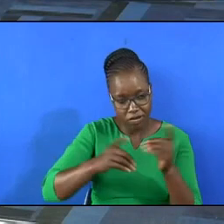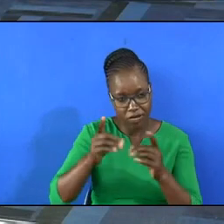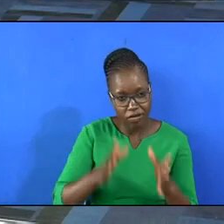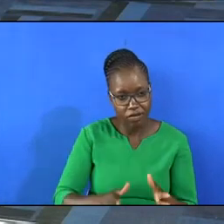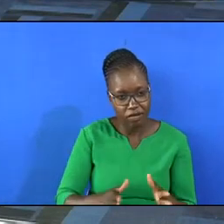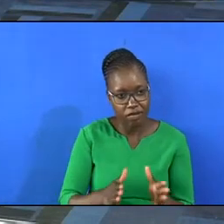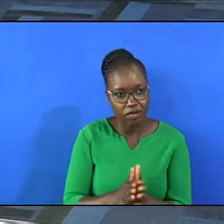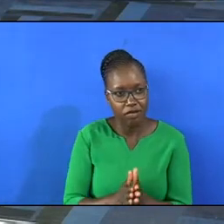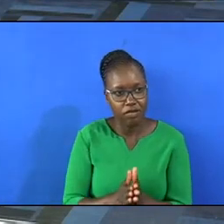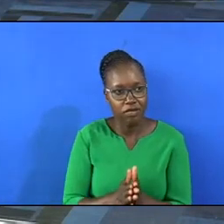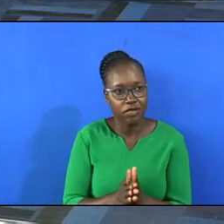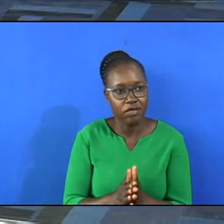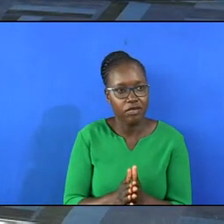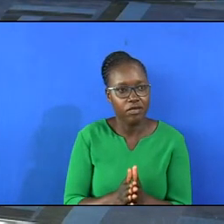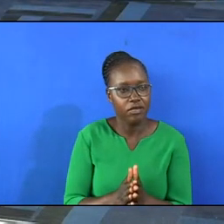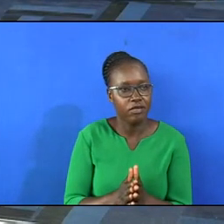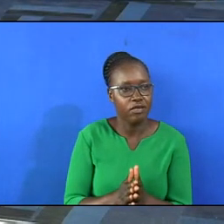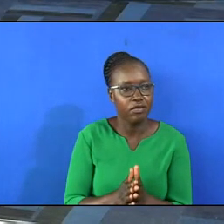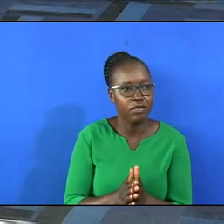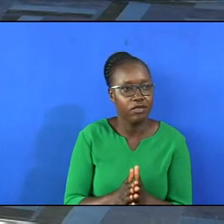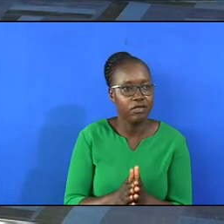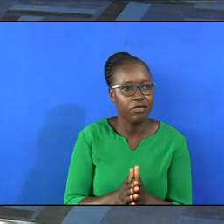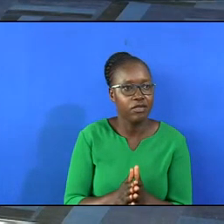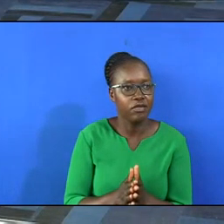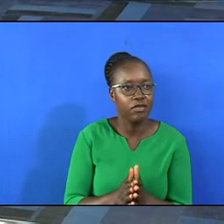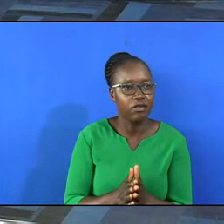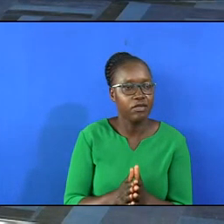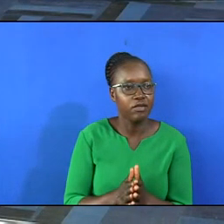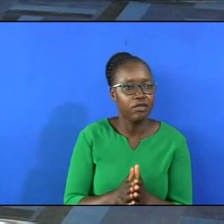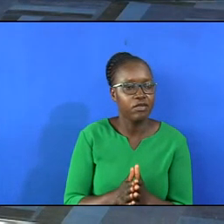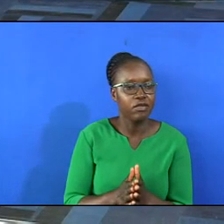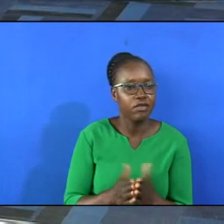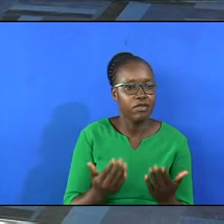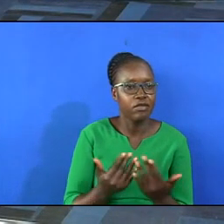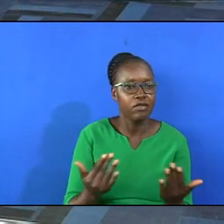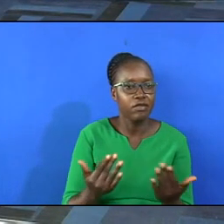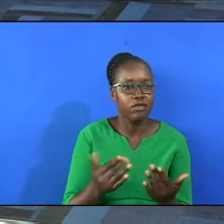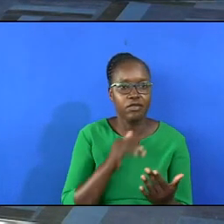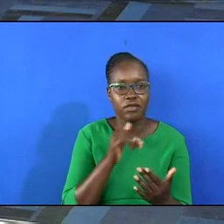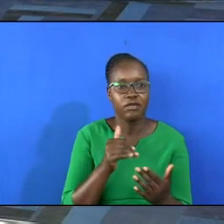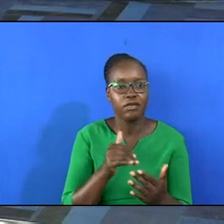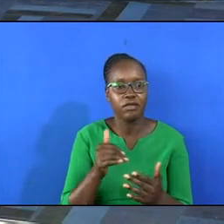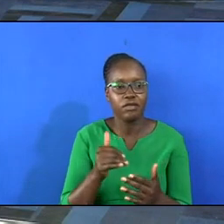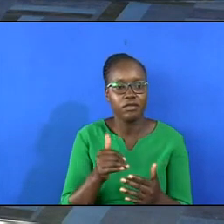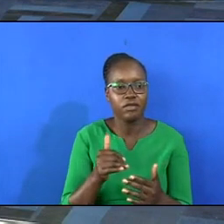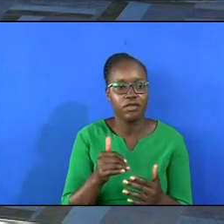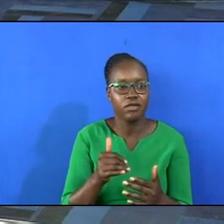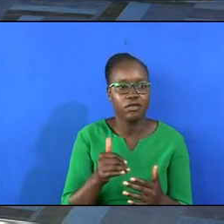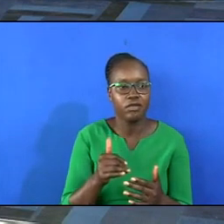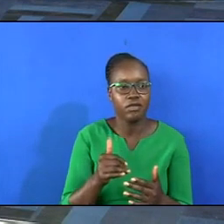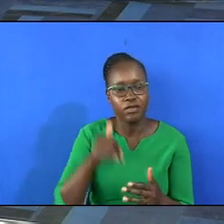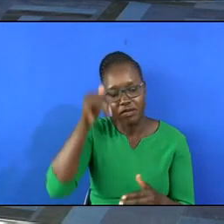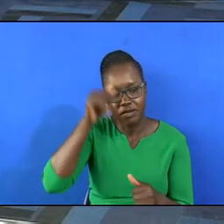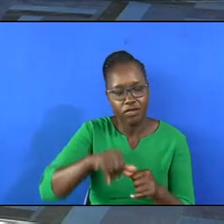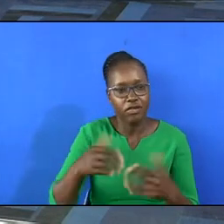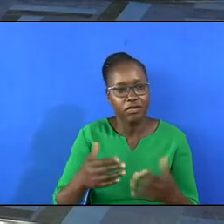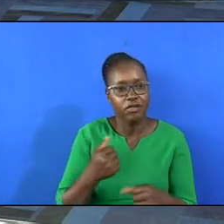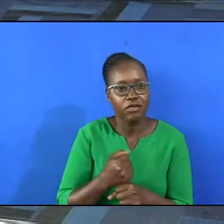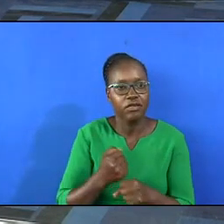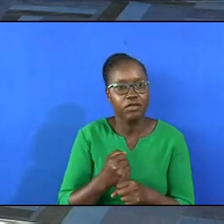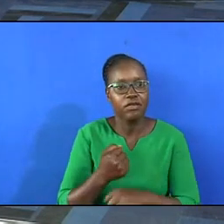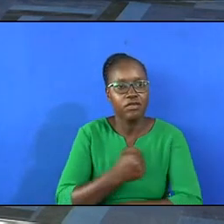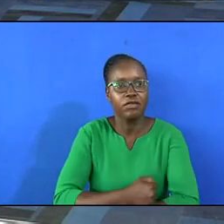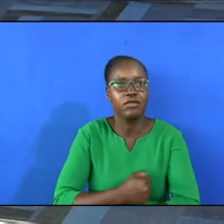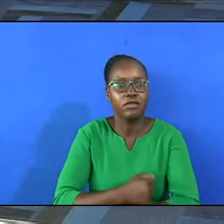to tell all education directors people will not remember you of how you are running schools they will